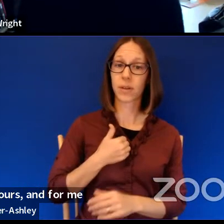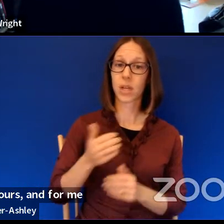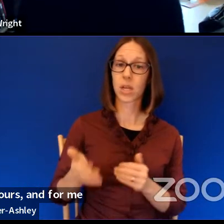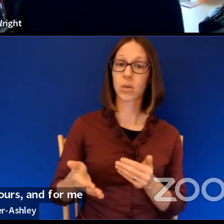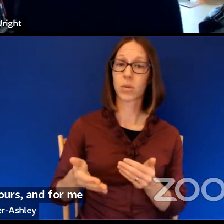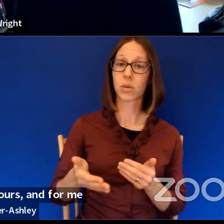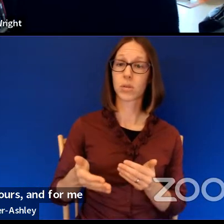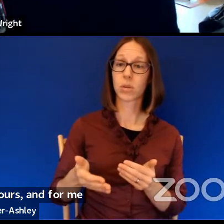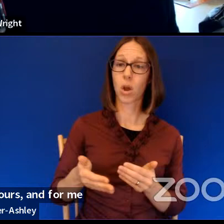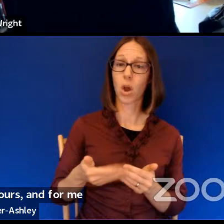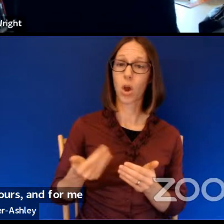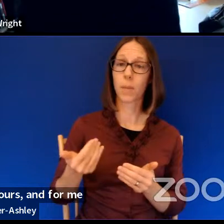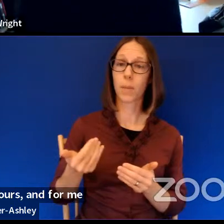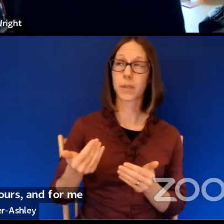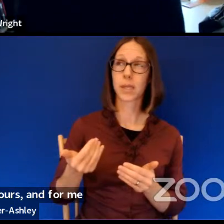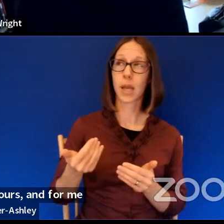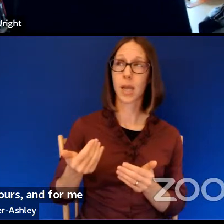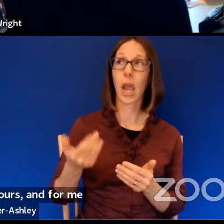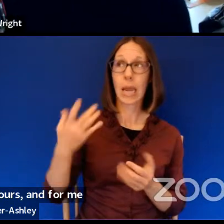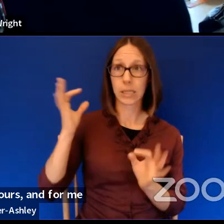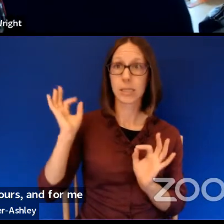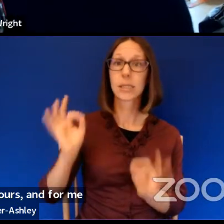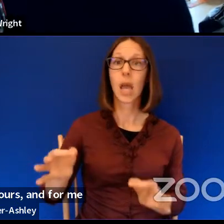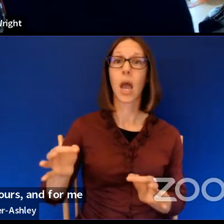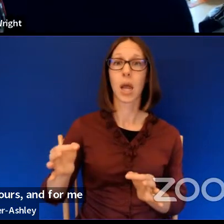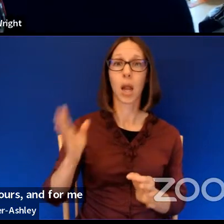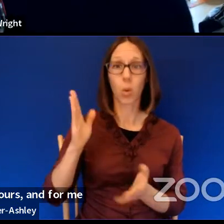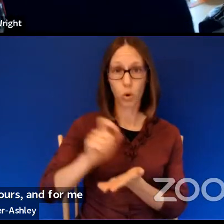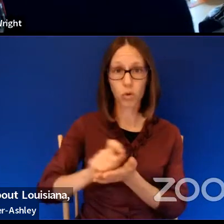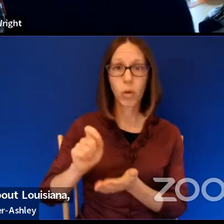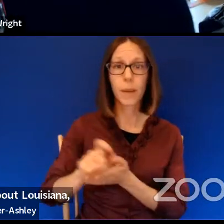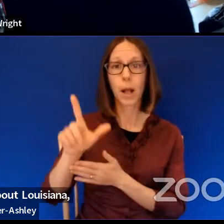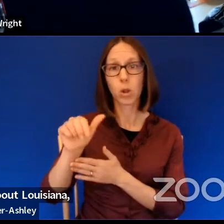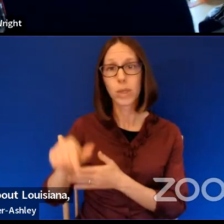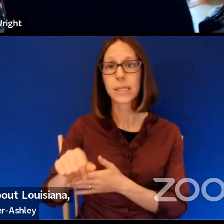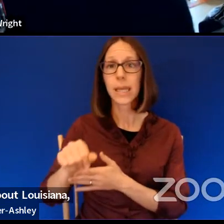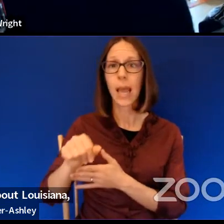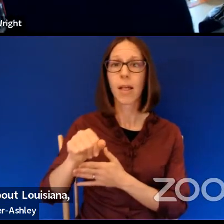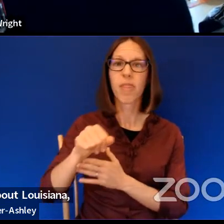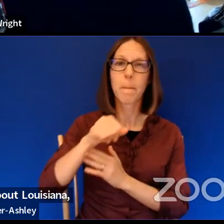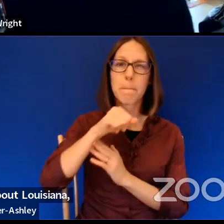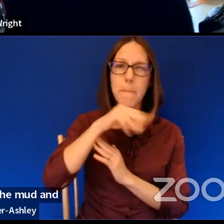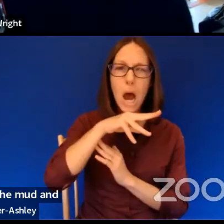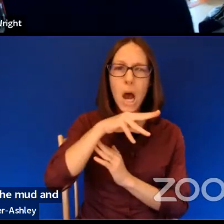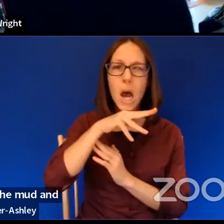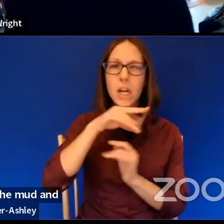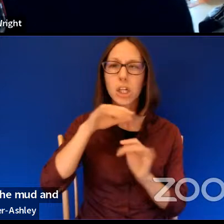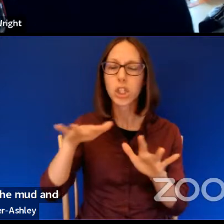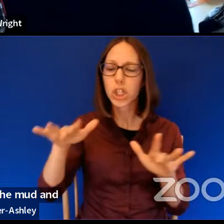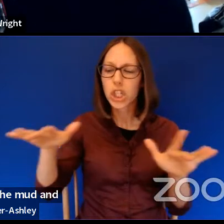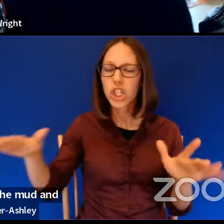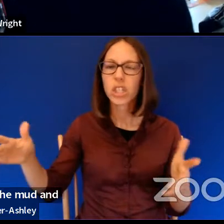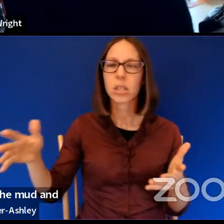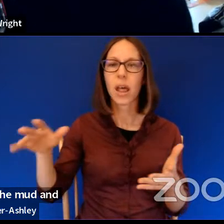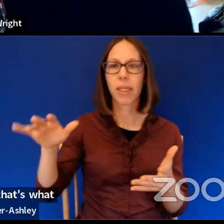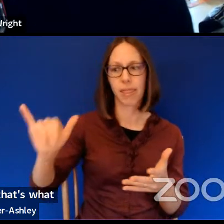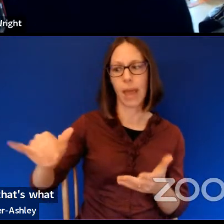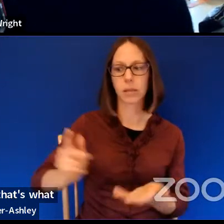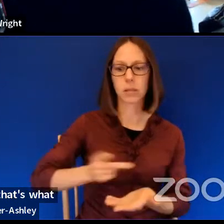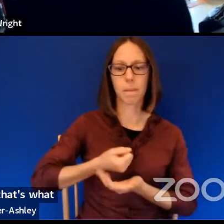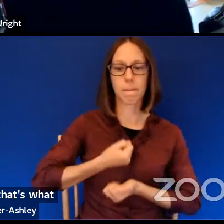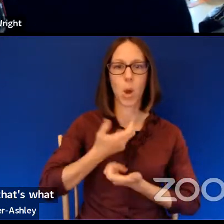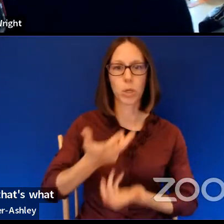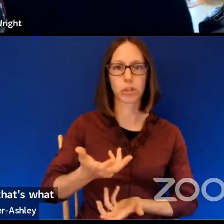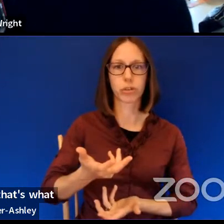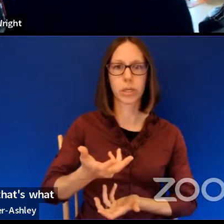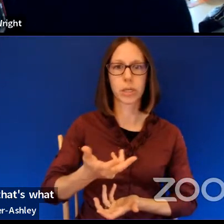deciding to write about Louisiana instead of other things around the mud and the dirt and was a way of saying, that's what poetry is. And I'd